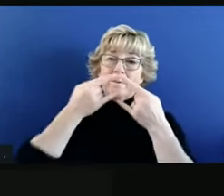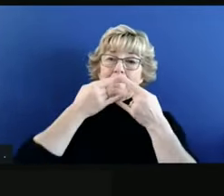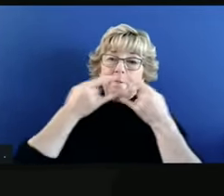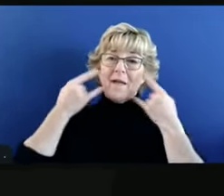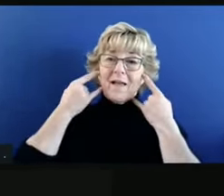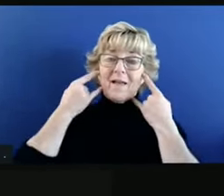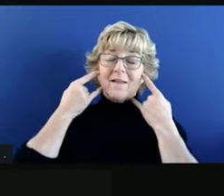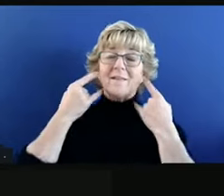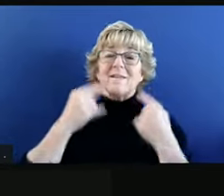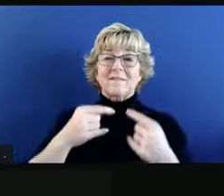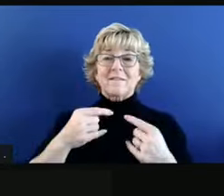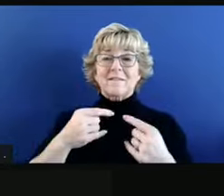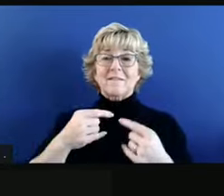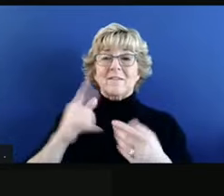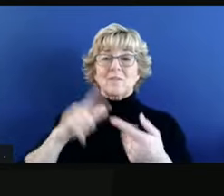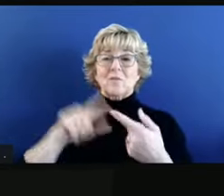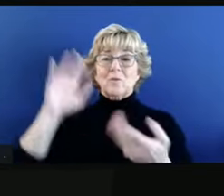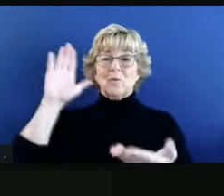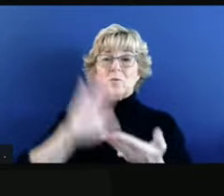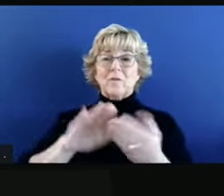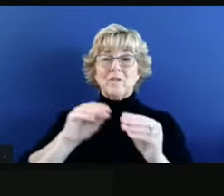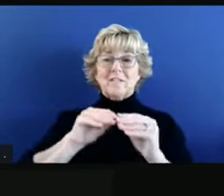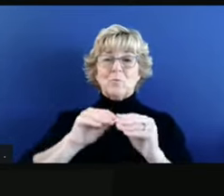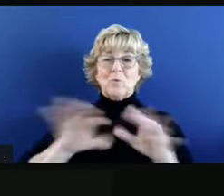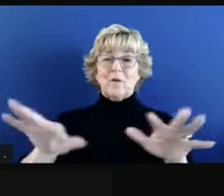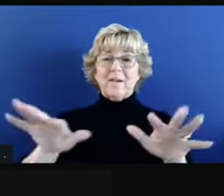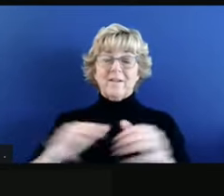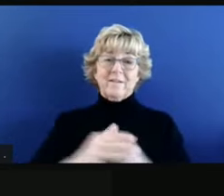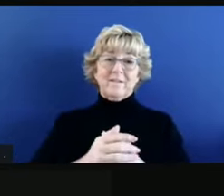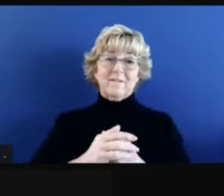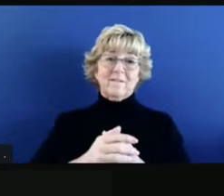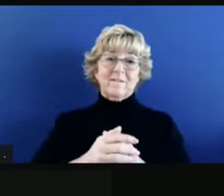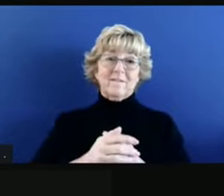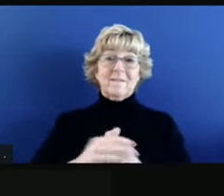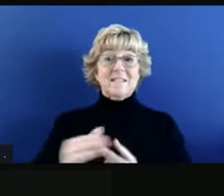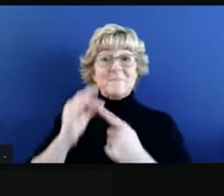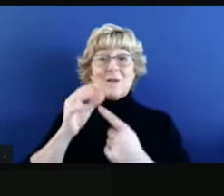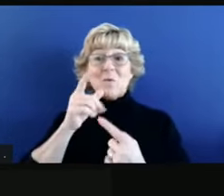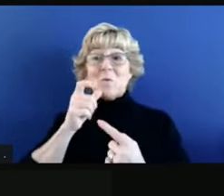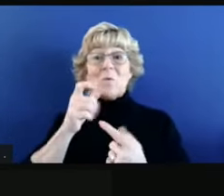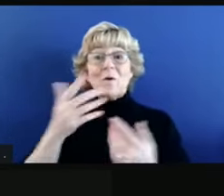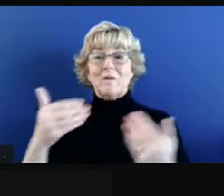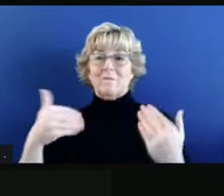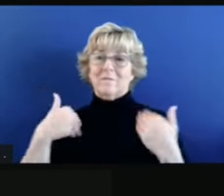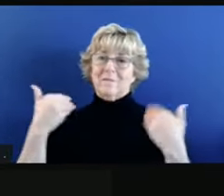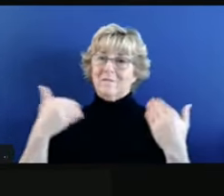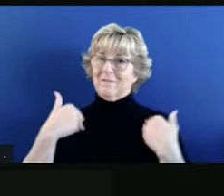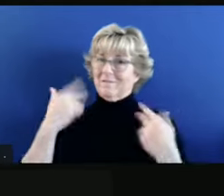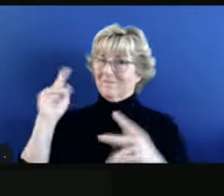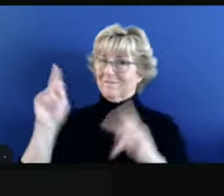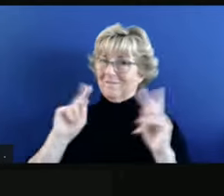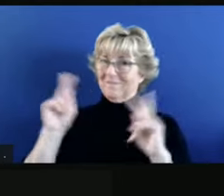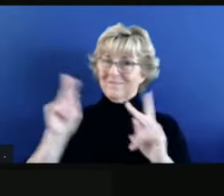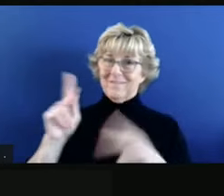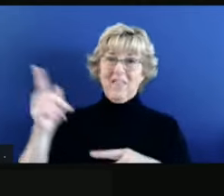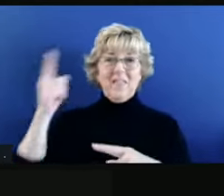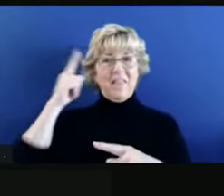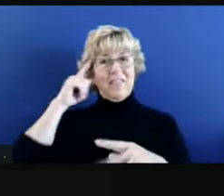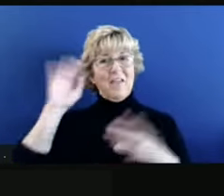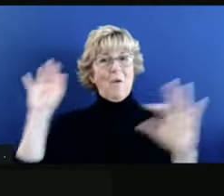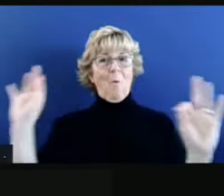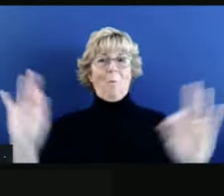communities and reduce the spread. With a particular call out to young people, we often have called them the young and invincible.